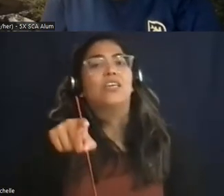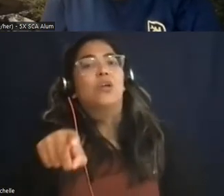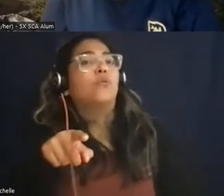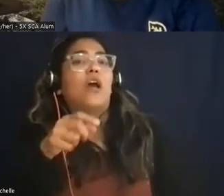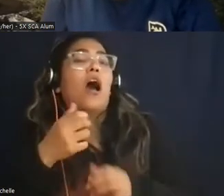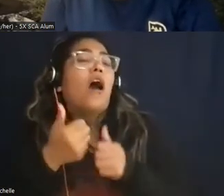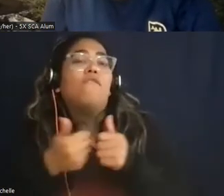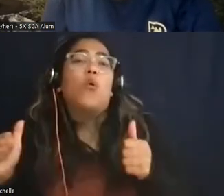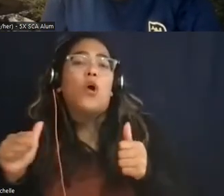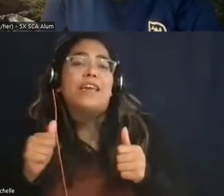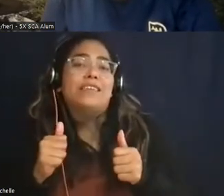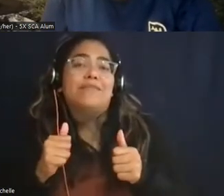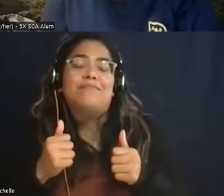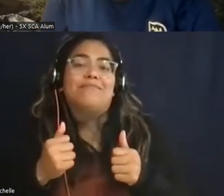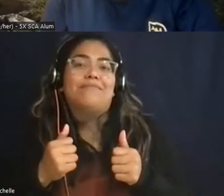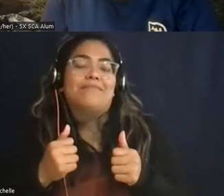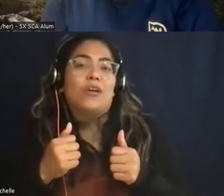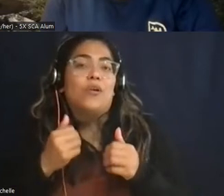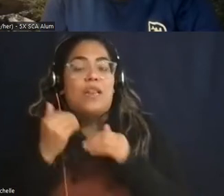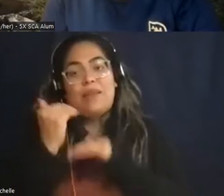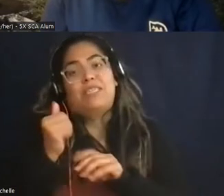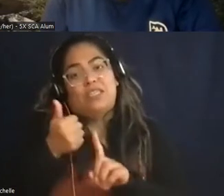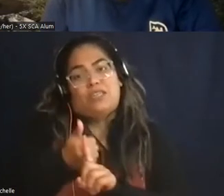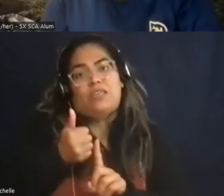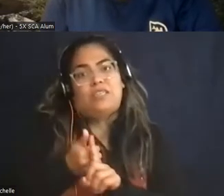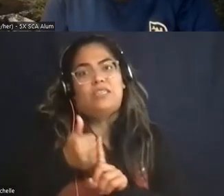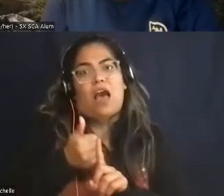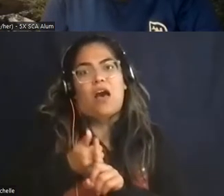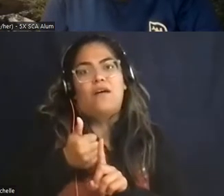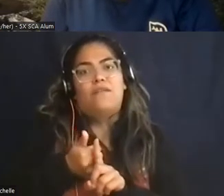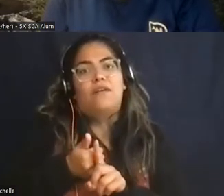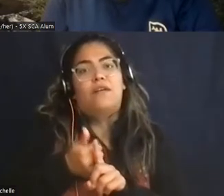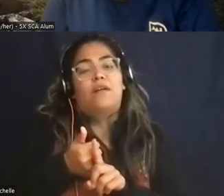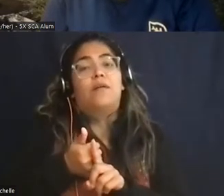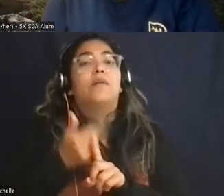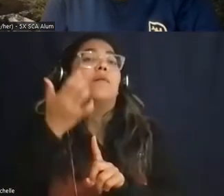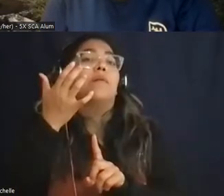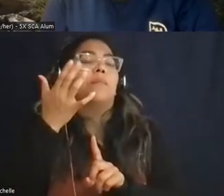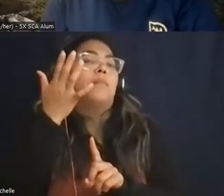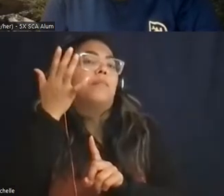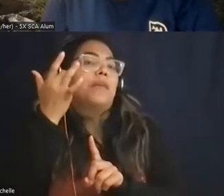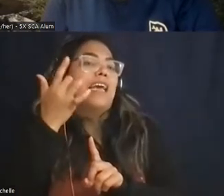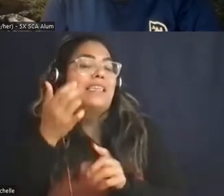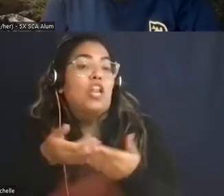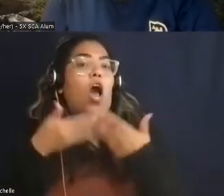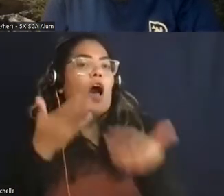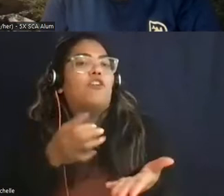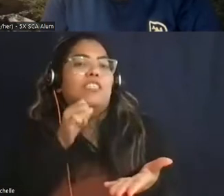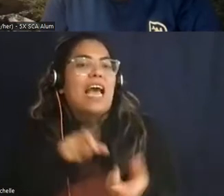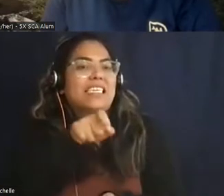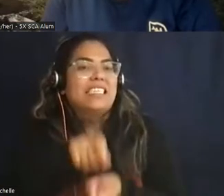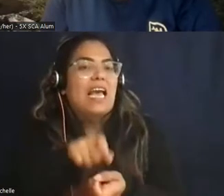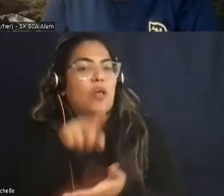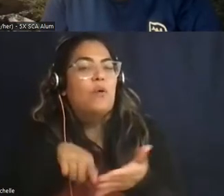just because one position or another doesn't look exactly like what you maybe maybe would see yourself doing um you